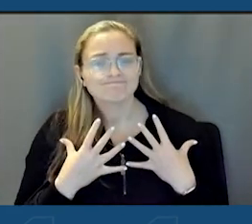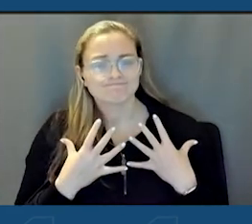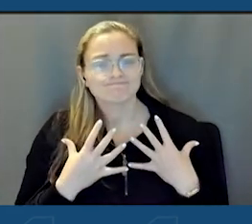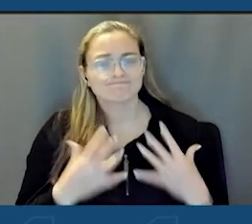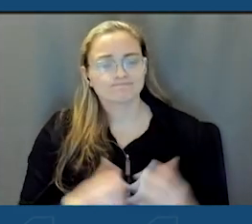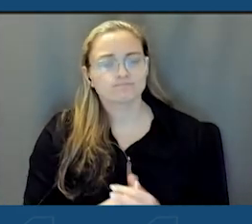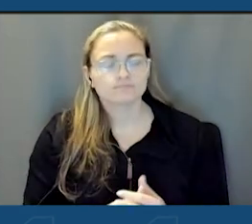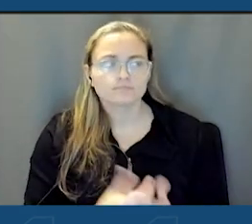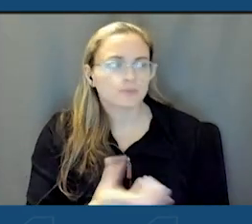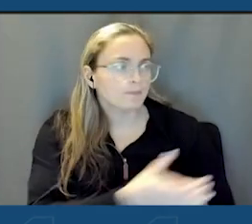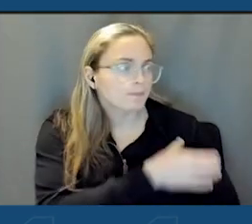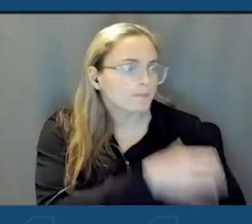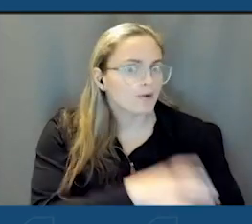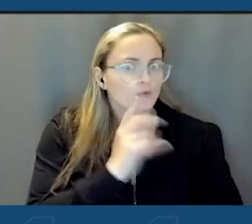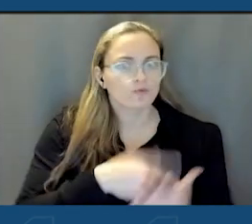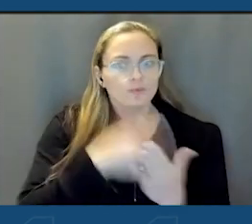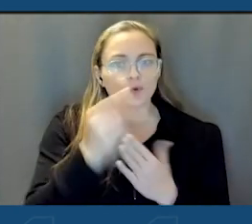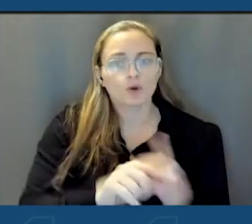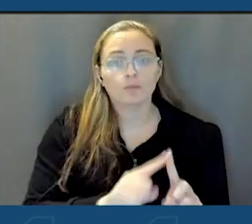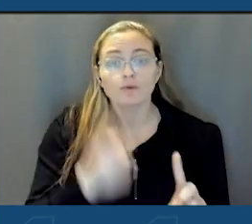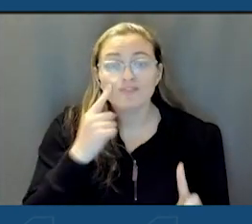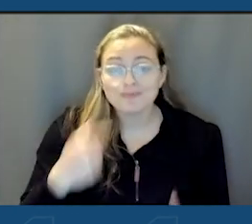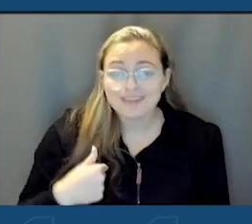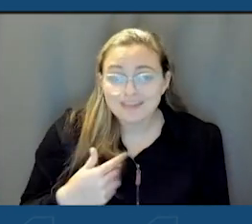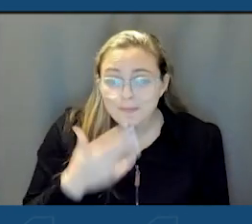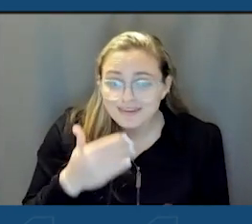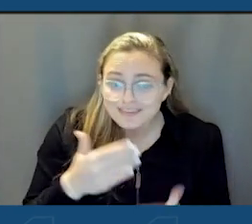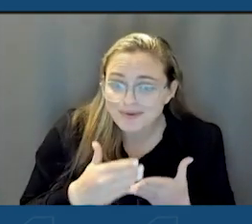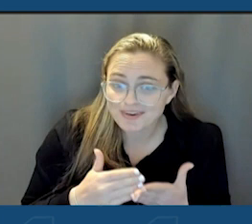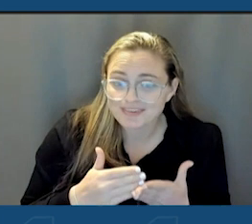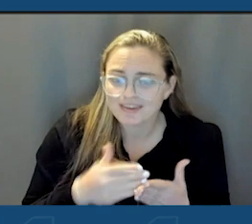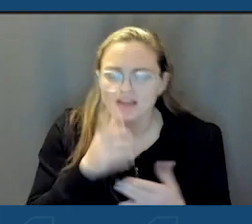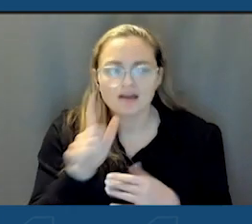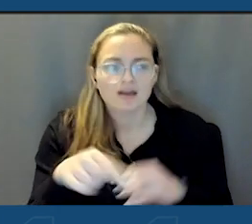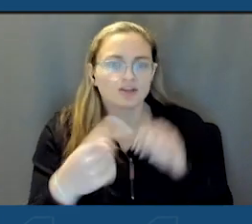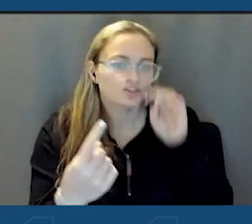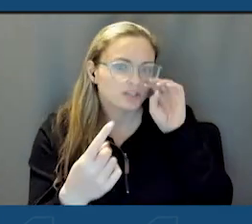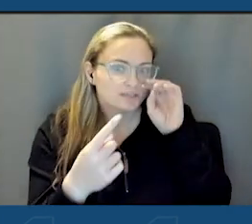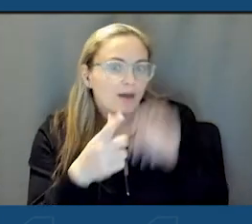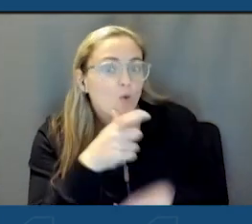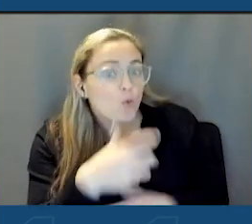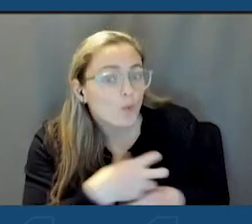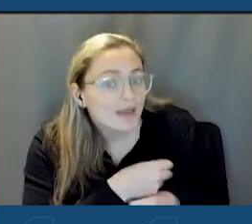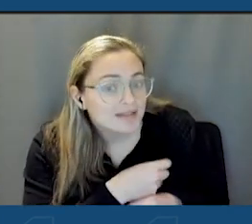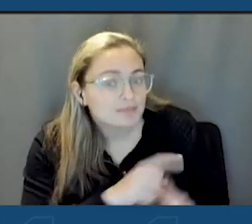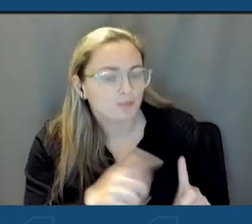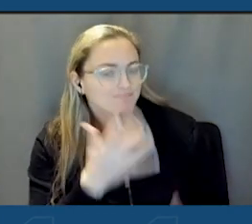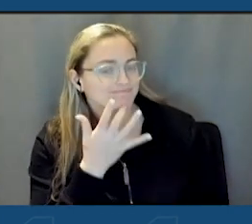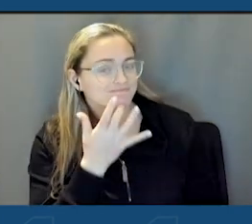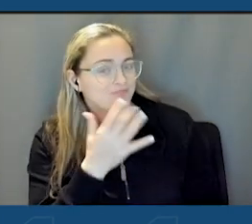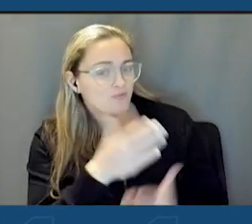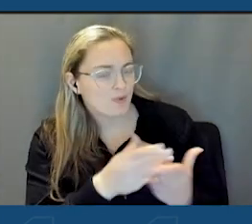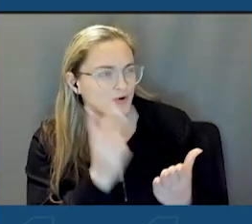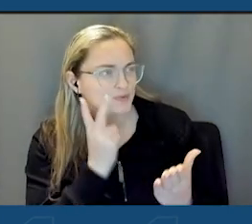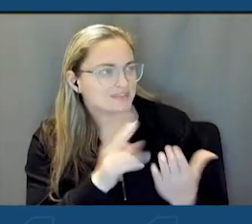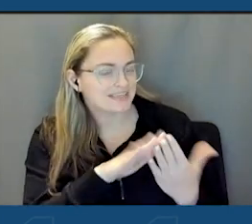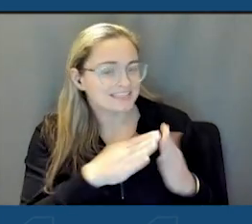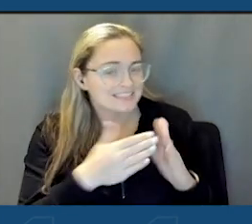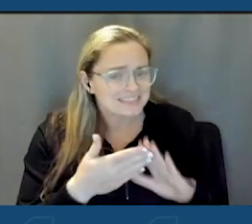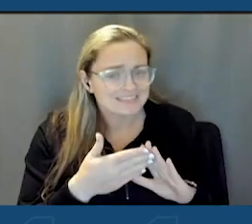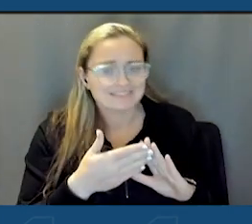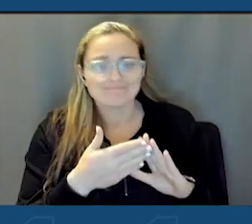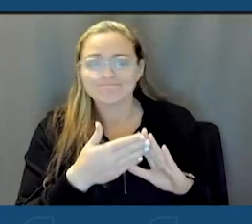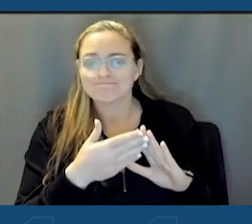program but for me the best part honestly is not just about the winners. My favorite part is seeing the cities and towns